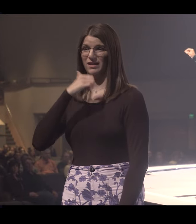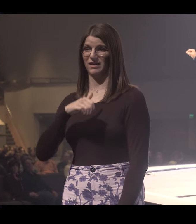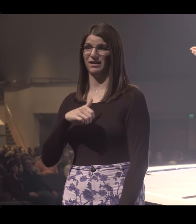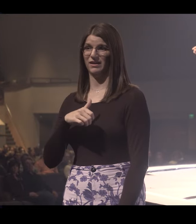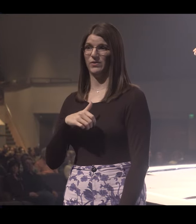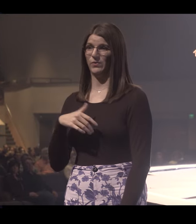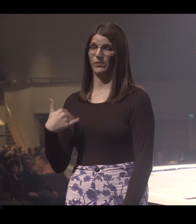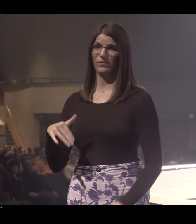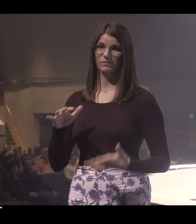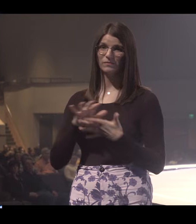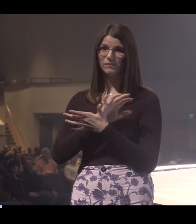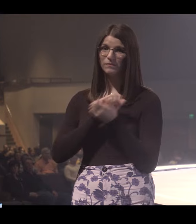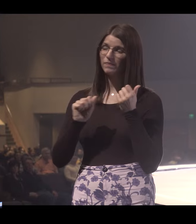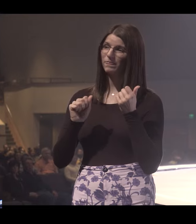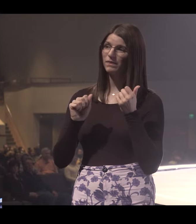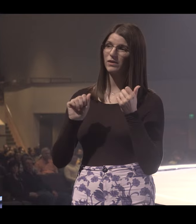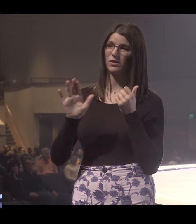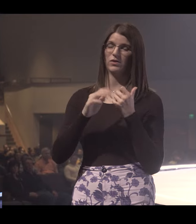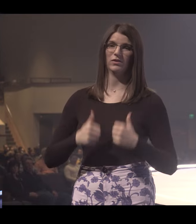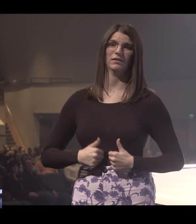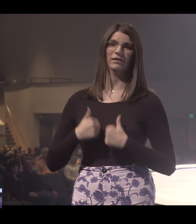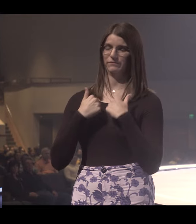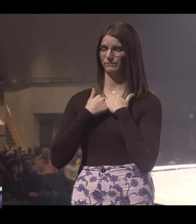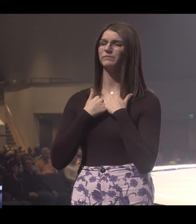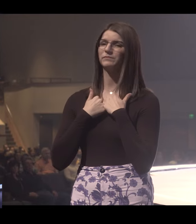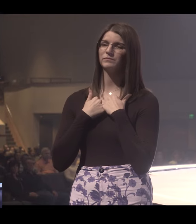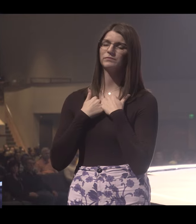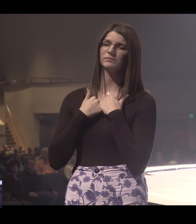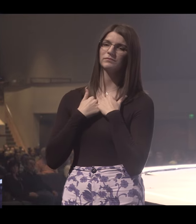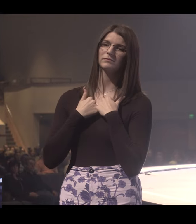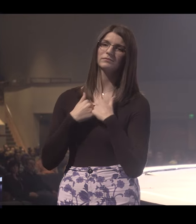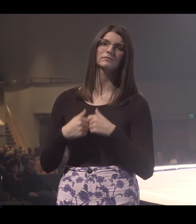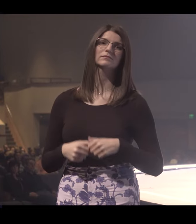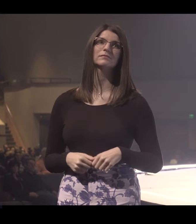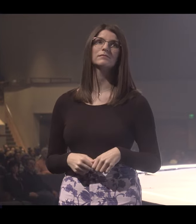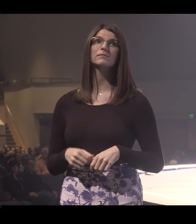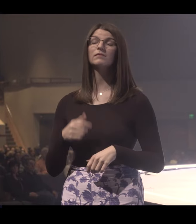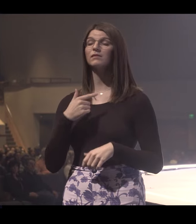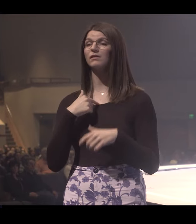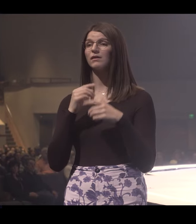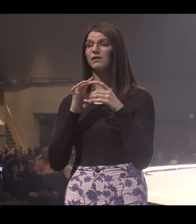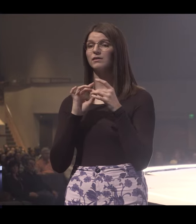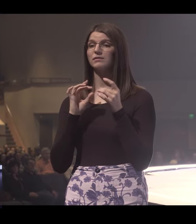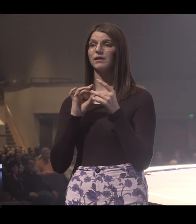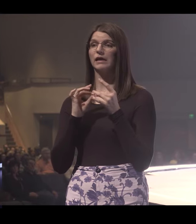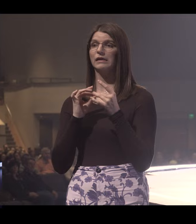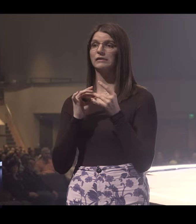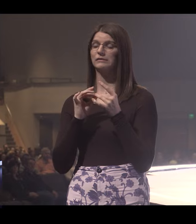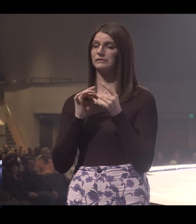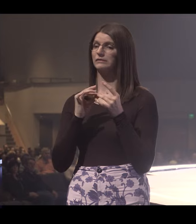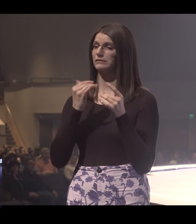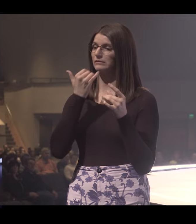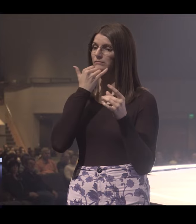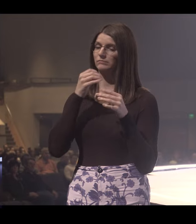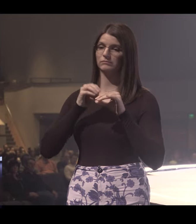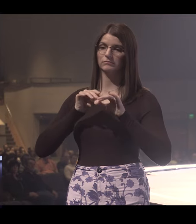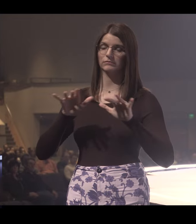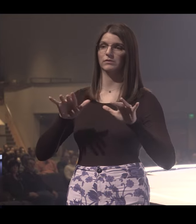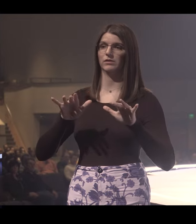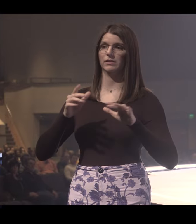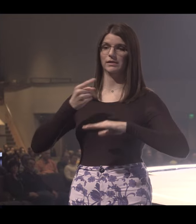That's how destructive it is to your life. I would say this, the epidemic of our day